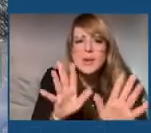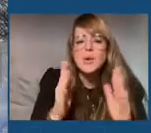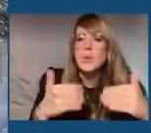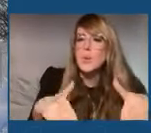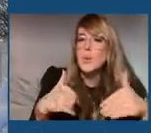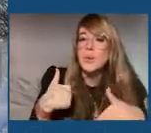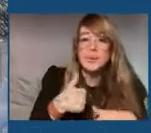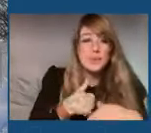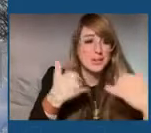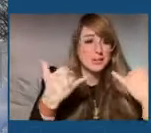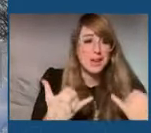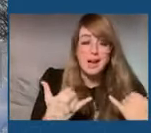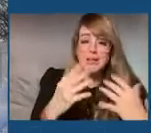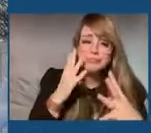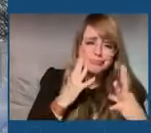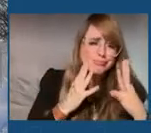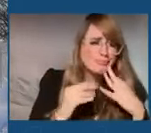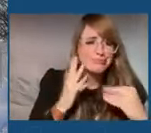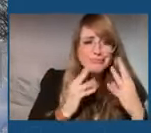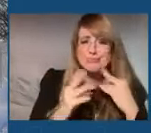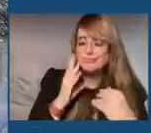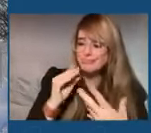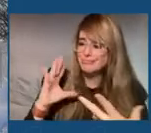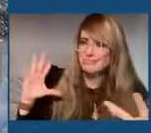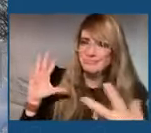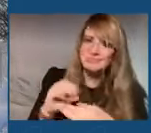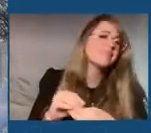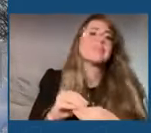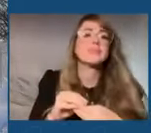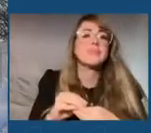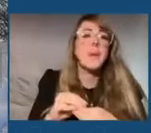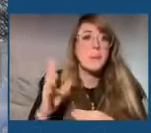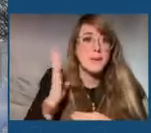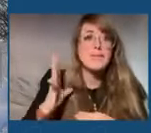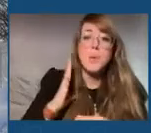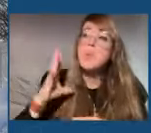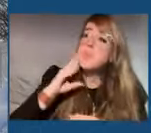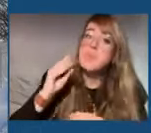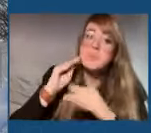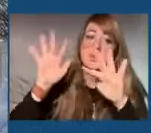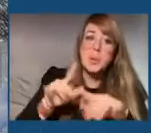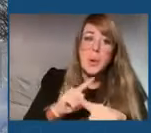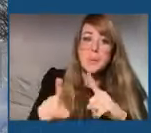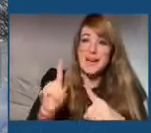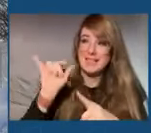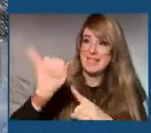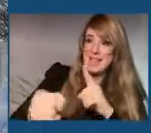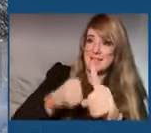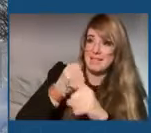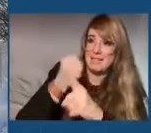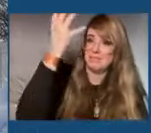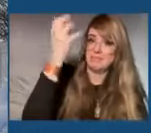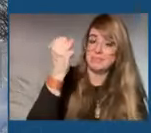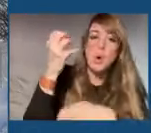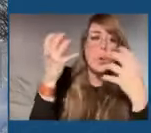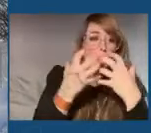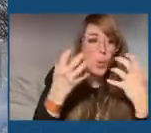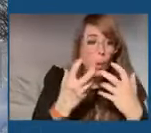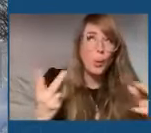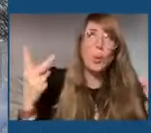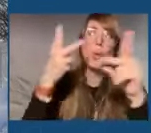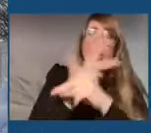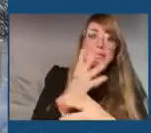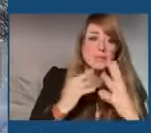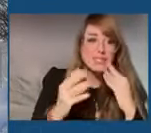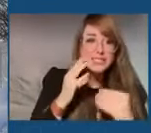we are experienced. I was experienced before, but that was next level. So, we really having six inches of snow per